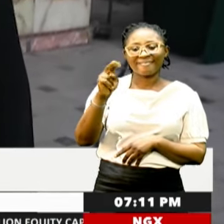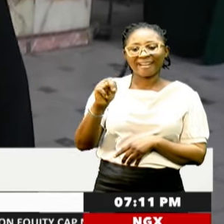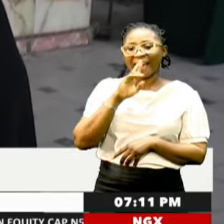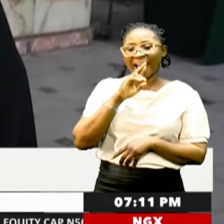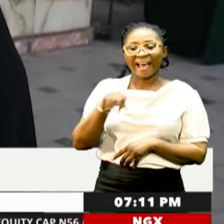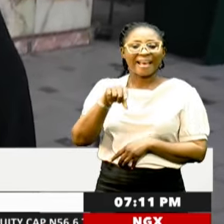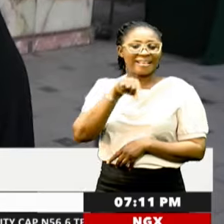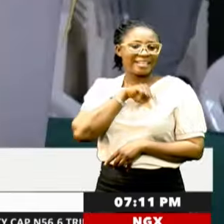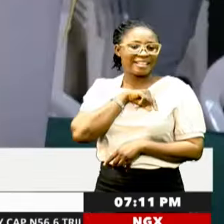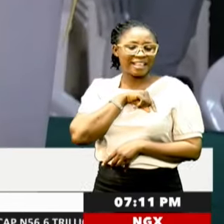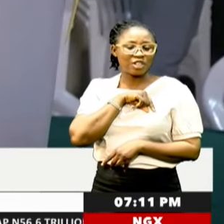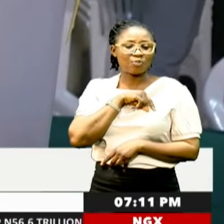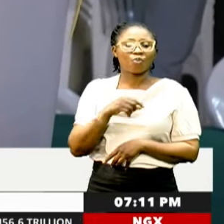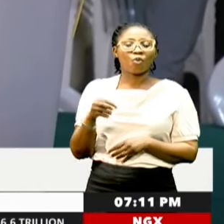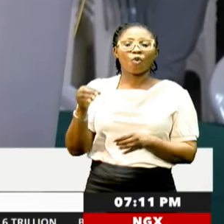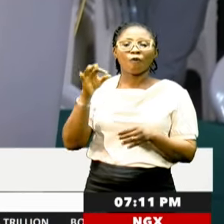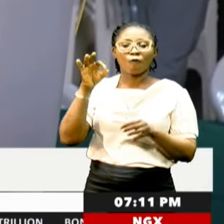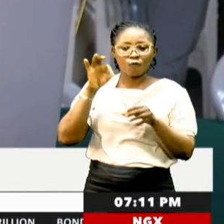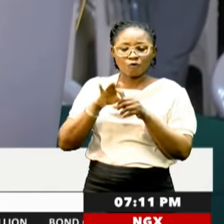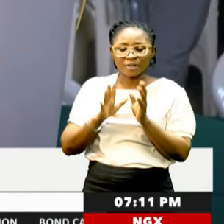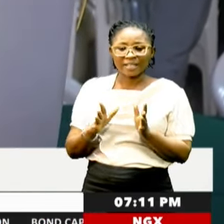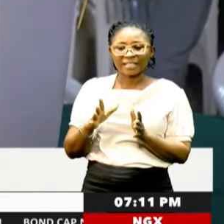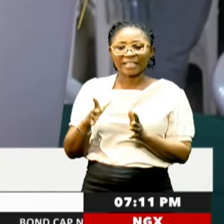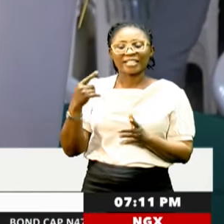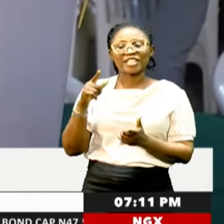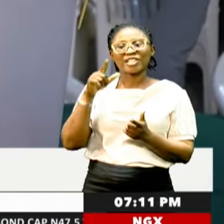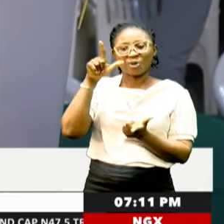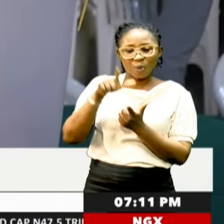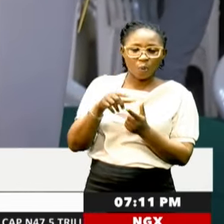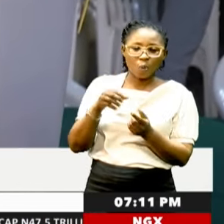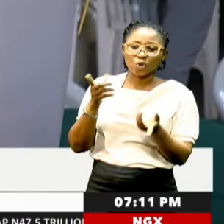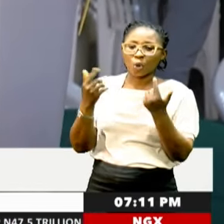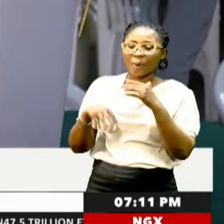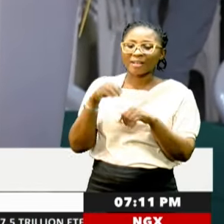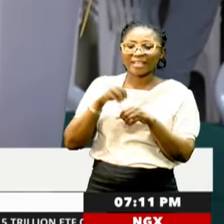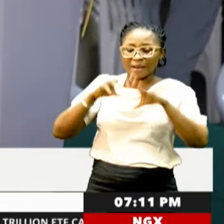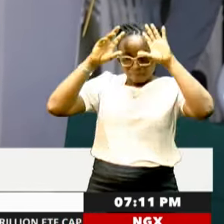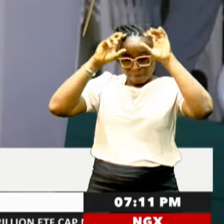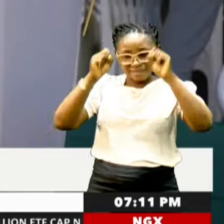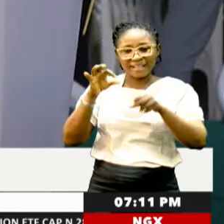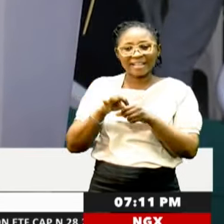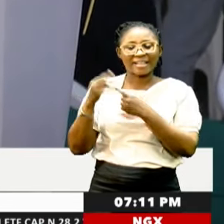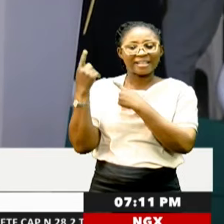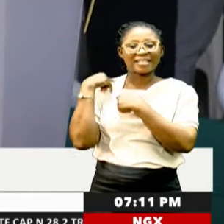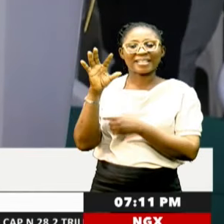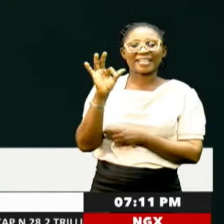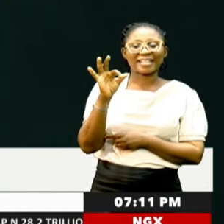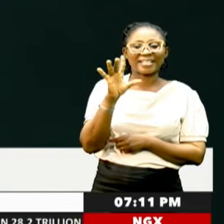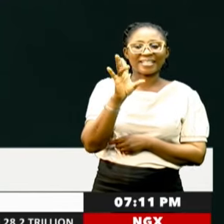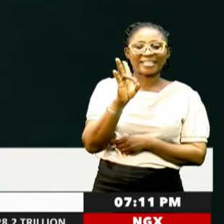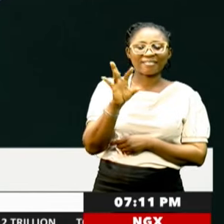cast their ballots in the first runoff election, the lowest turnout in any presidential election since the 1979